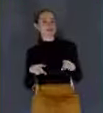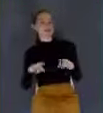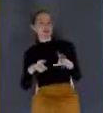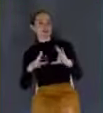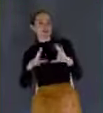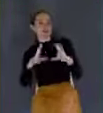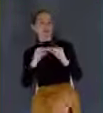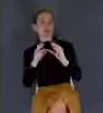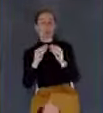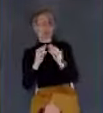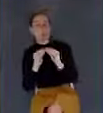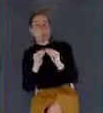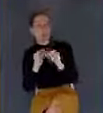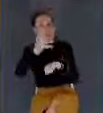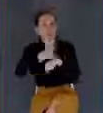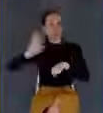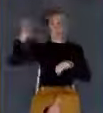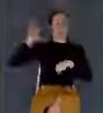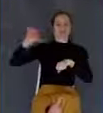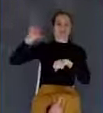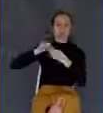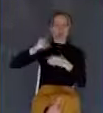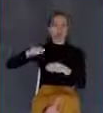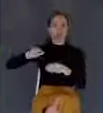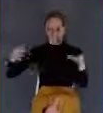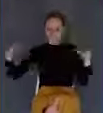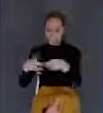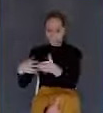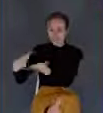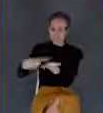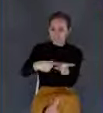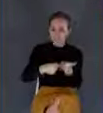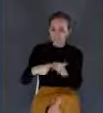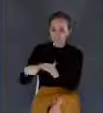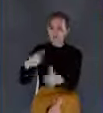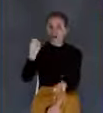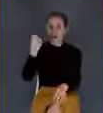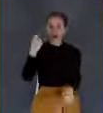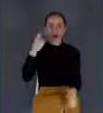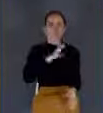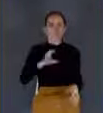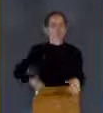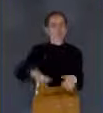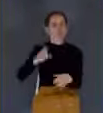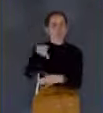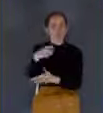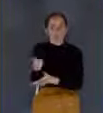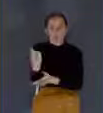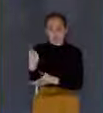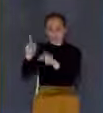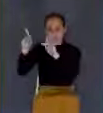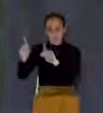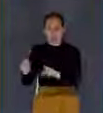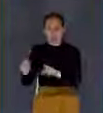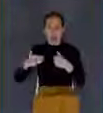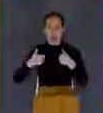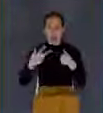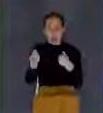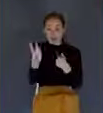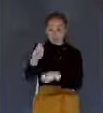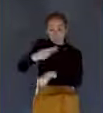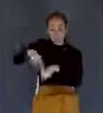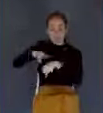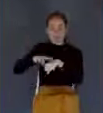biblical definition of understanding the nature of Christ, that Christ is one person with two natures. They said,